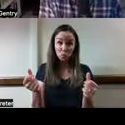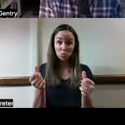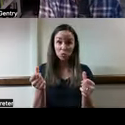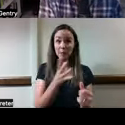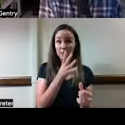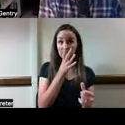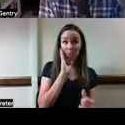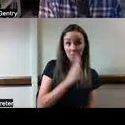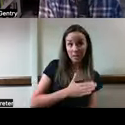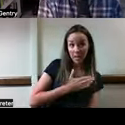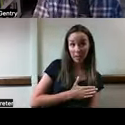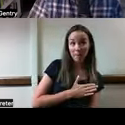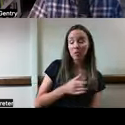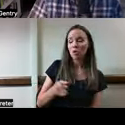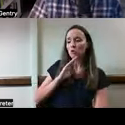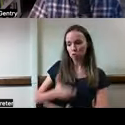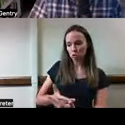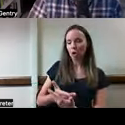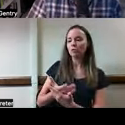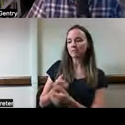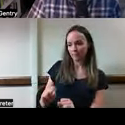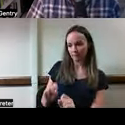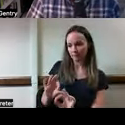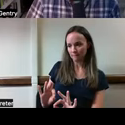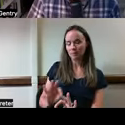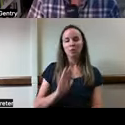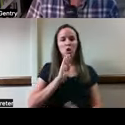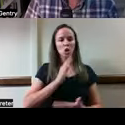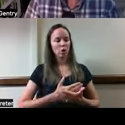feel safer and the daughter to feel more privacy?